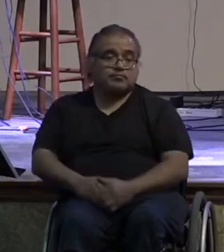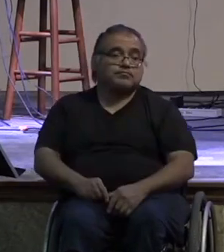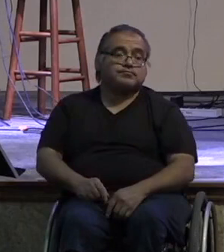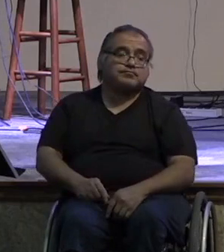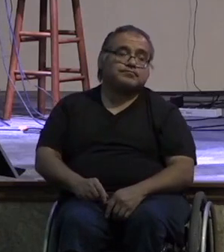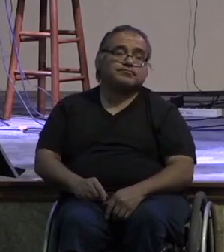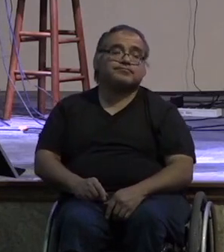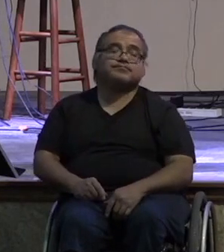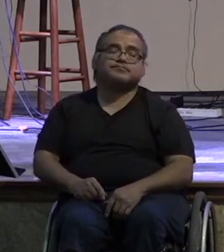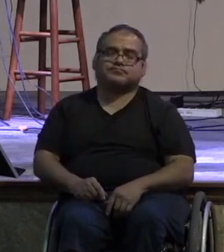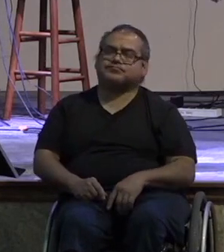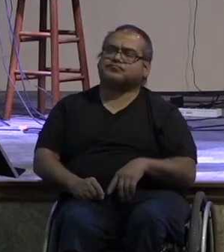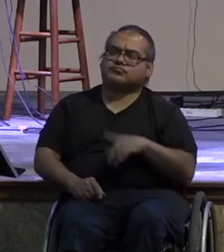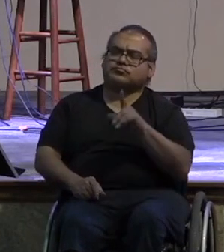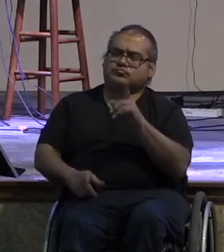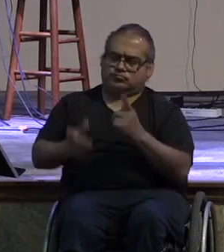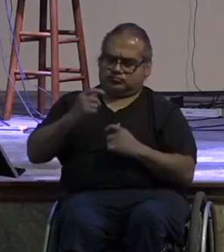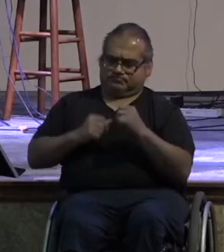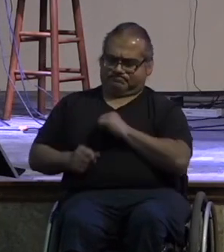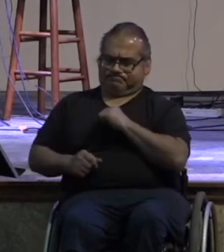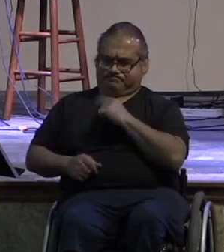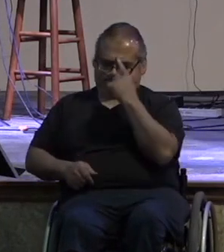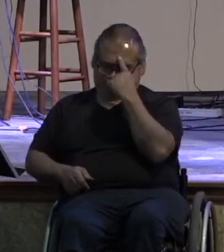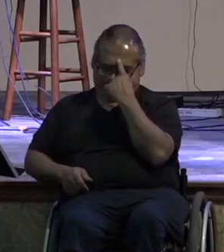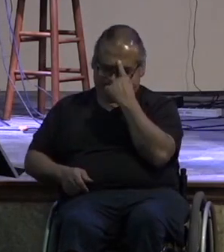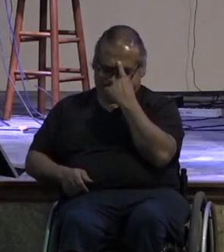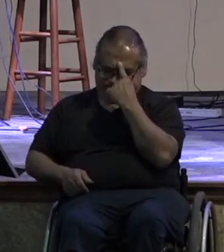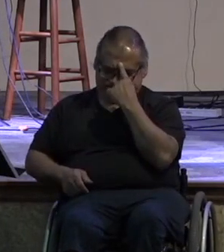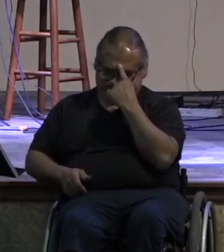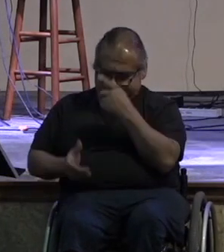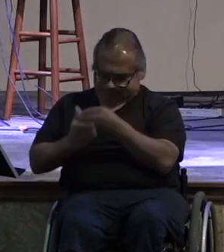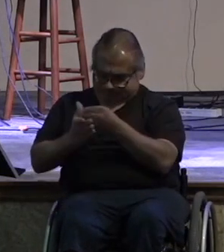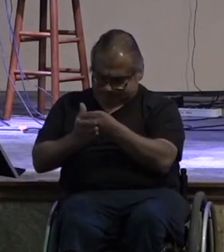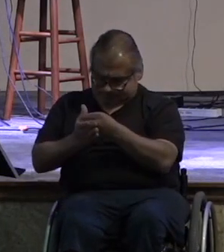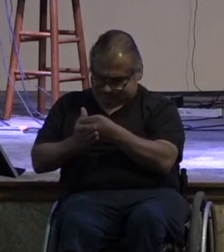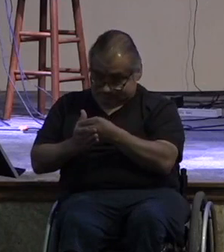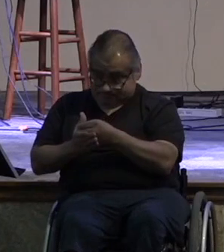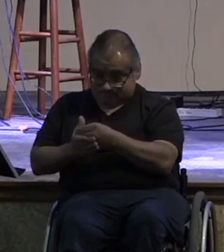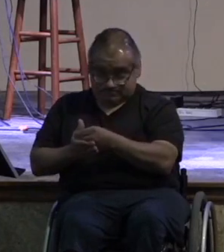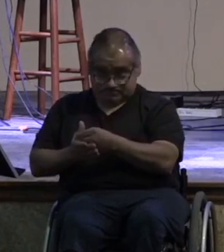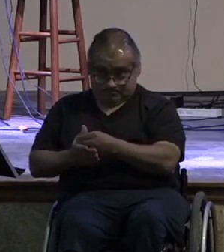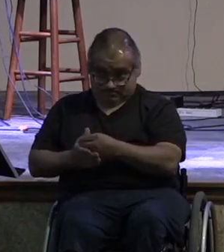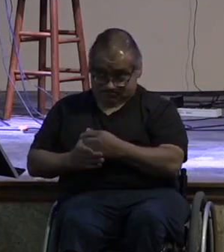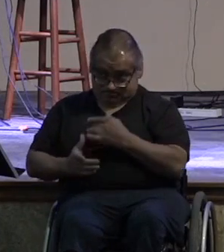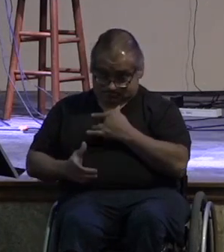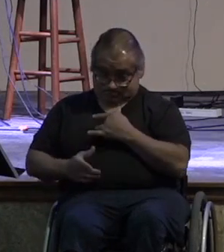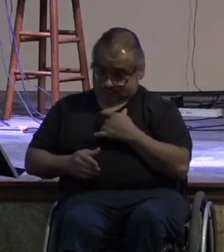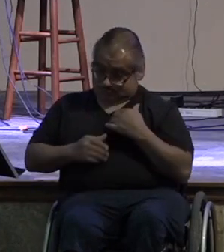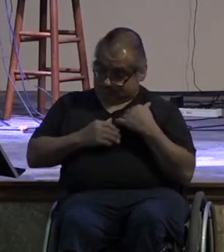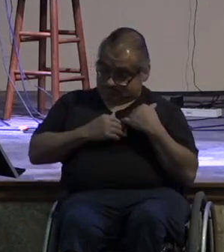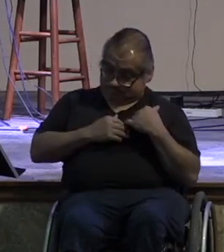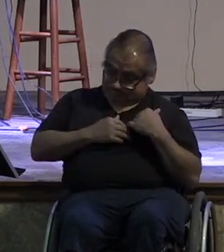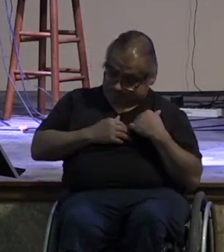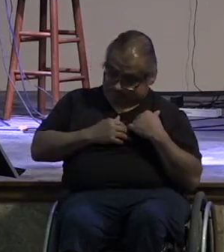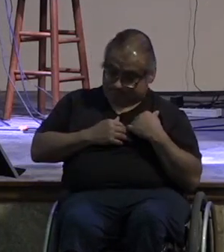so the questions we should ask ourselves do i see the abundance when i have it as a responsibility as a